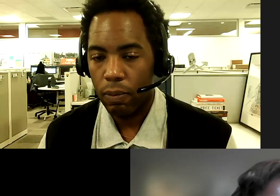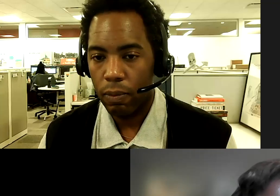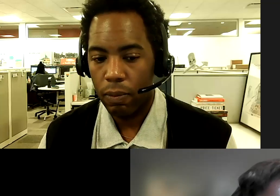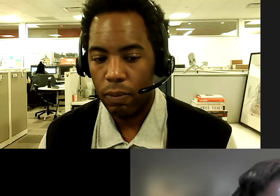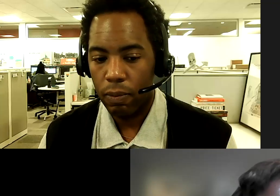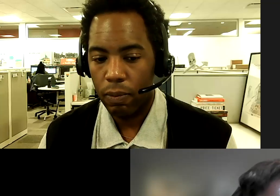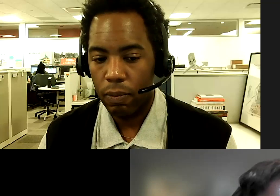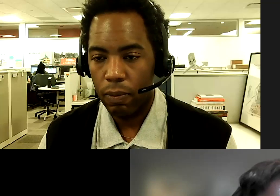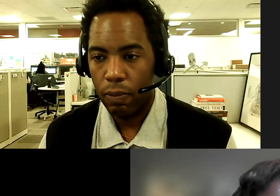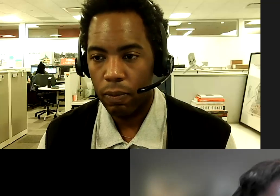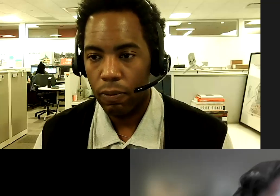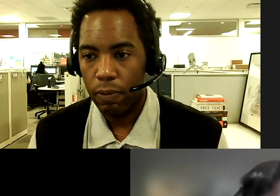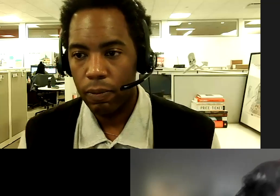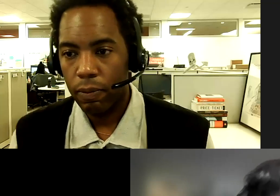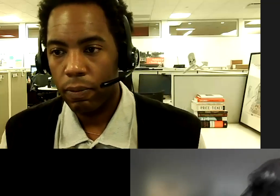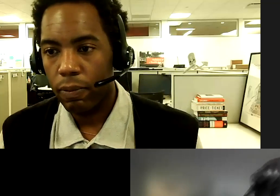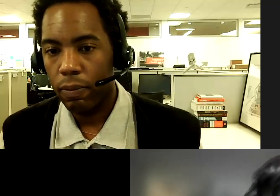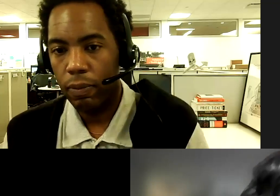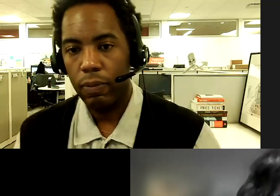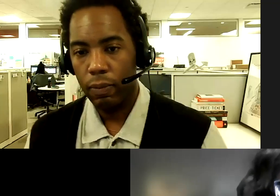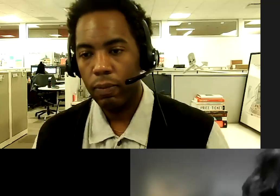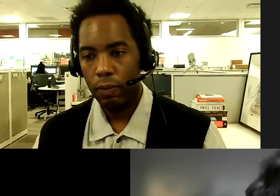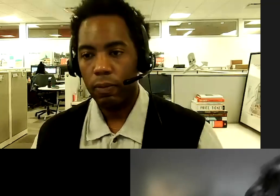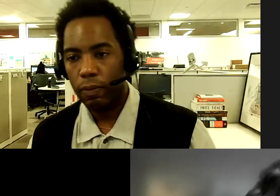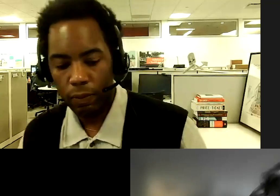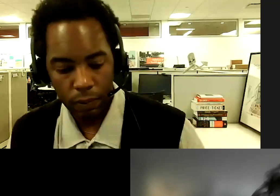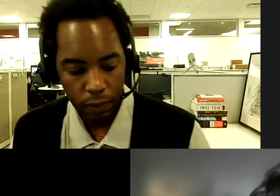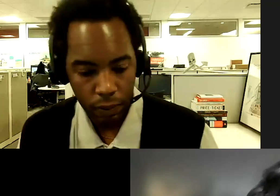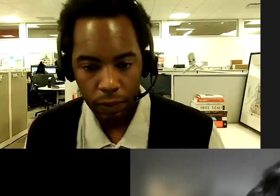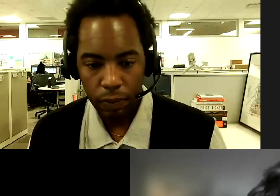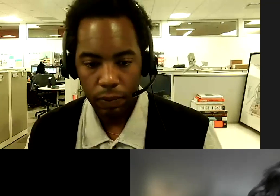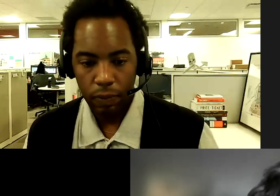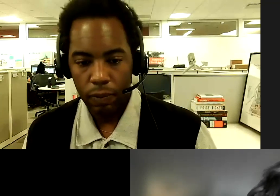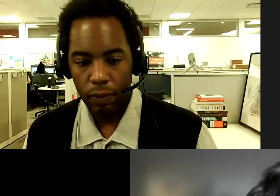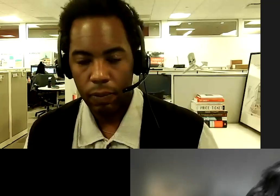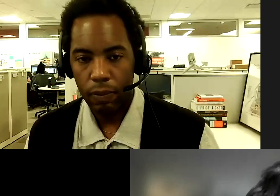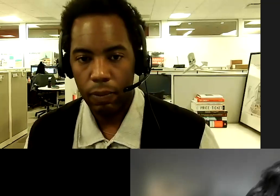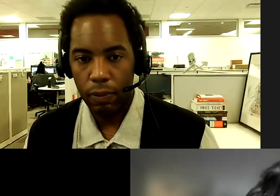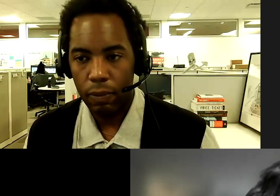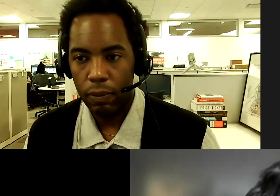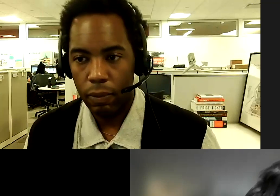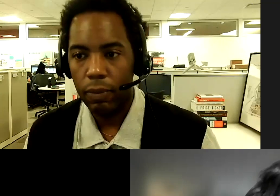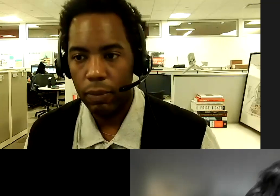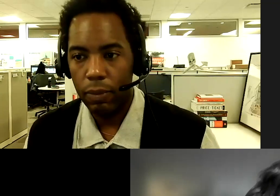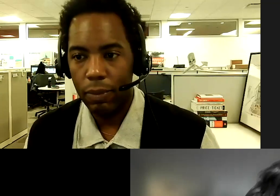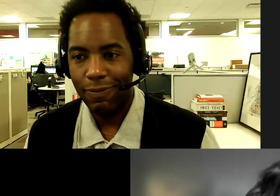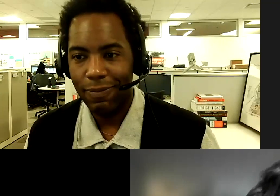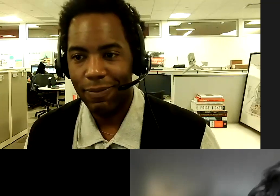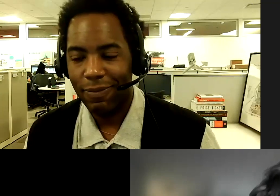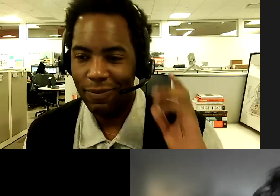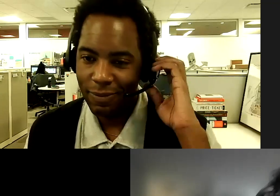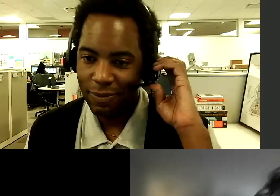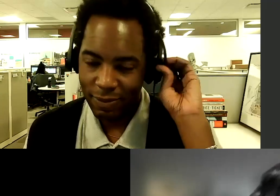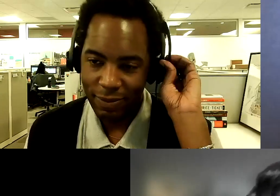about COVID, that where we are with respect to the pandemic? mean, you got, well, you're five out of five, but I'll give you